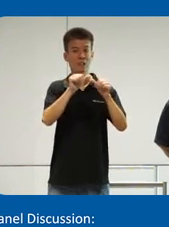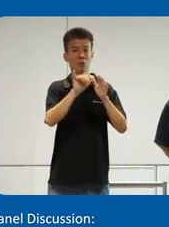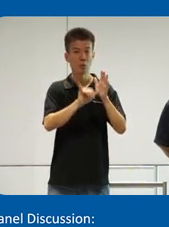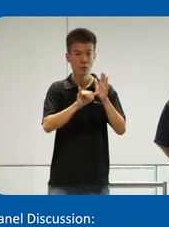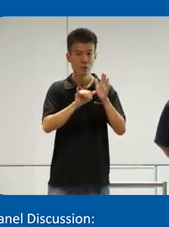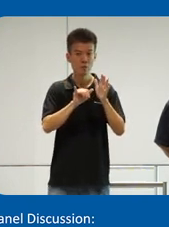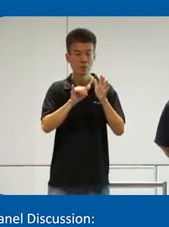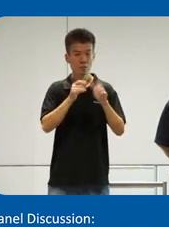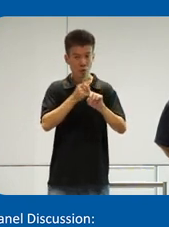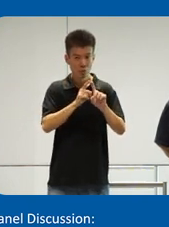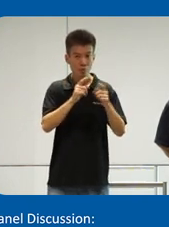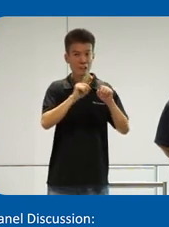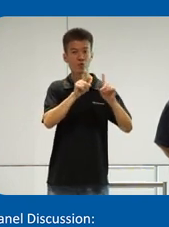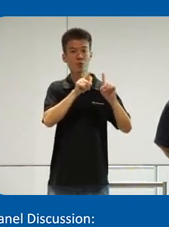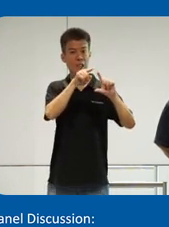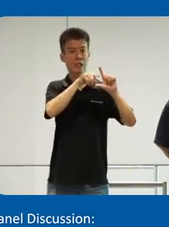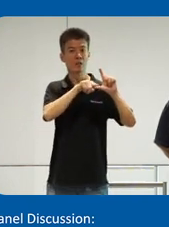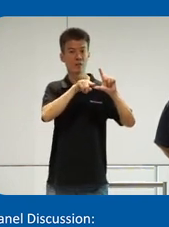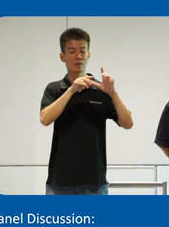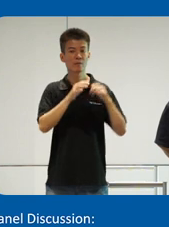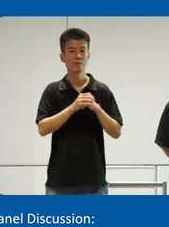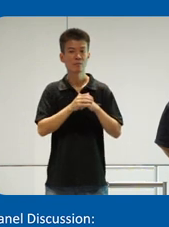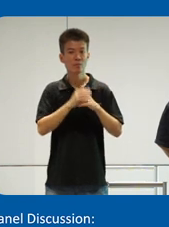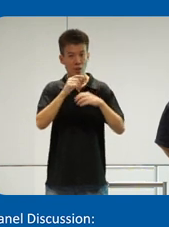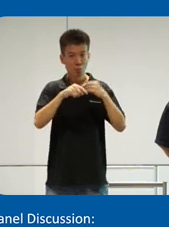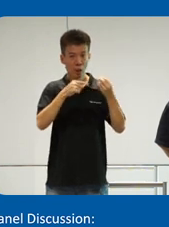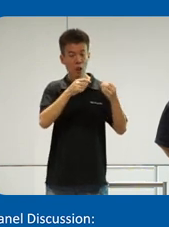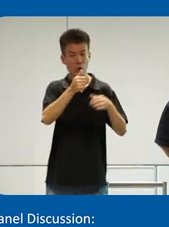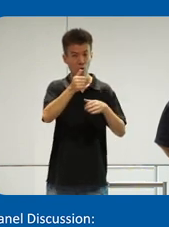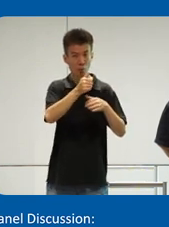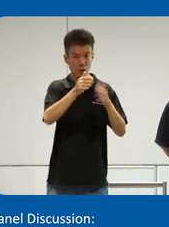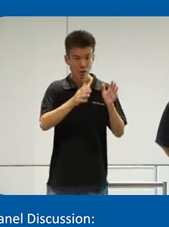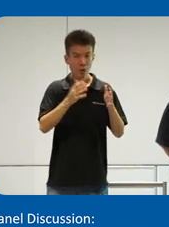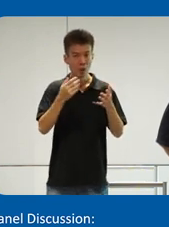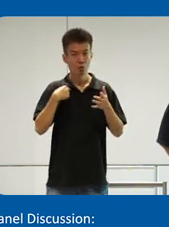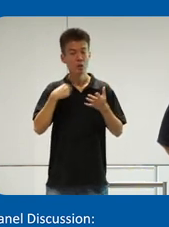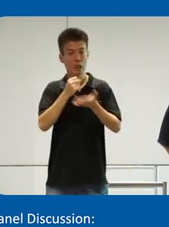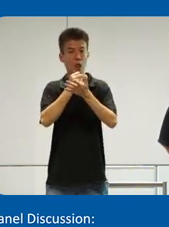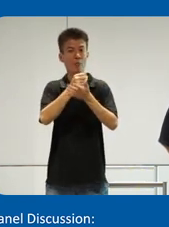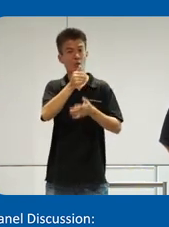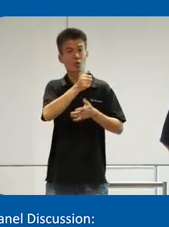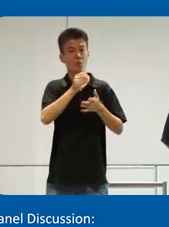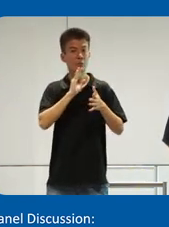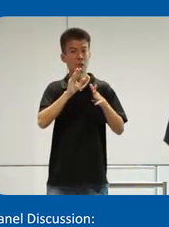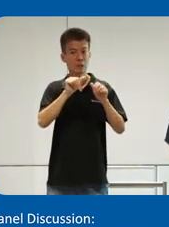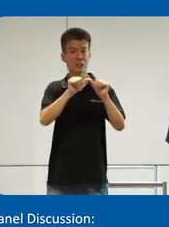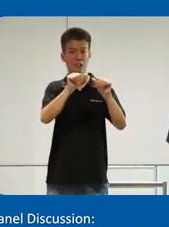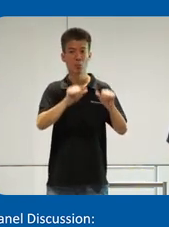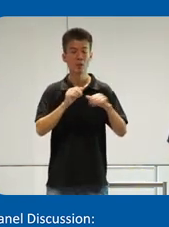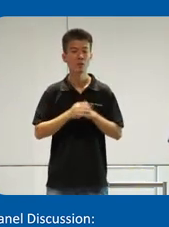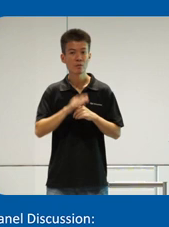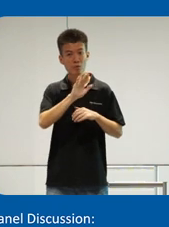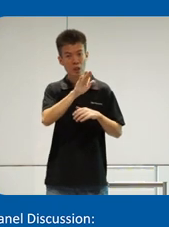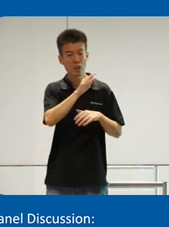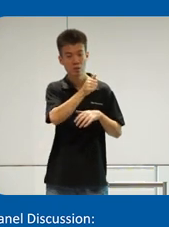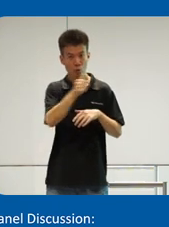is from a different angle where, you know, it's about the commuters as well. How can we help the commuters be sustainable, all right, in